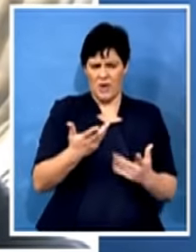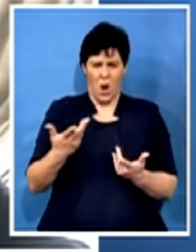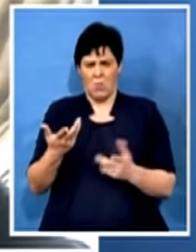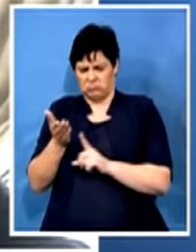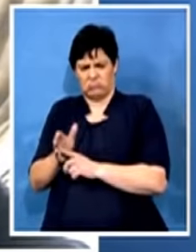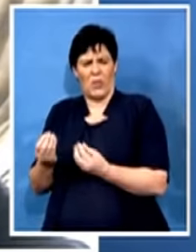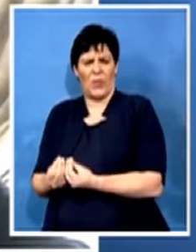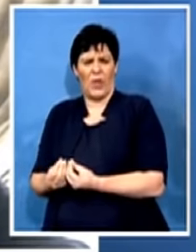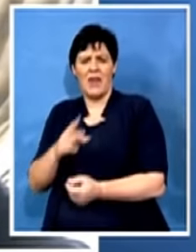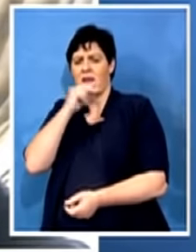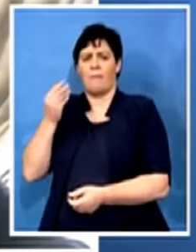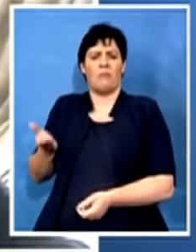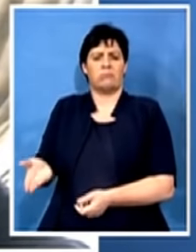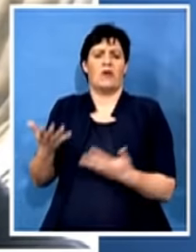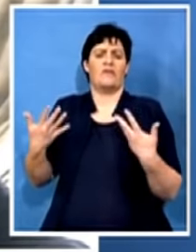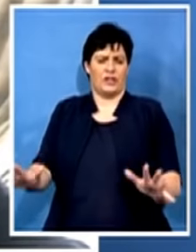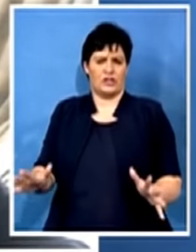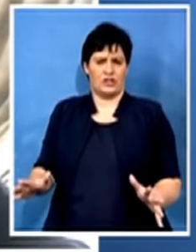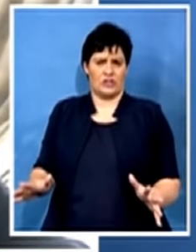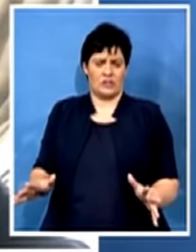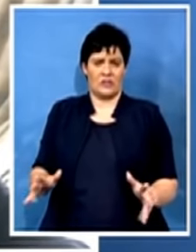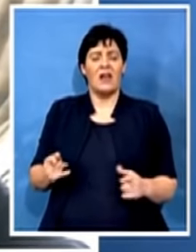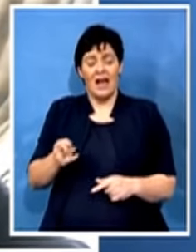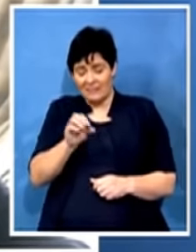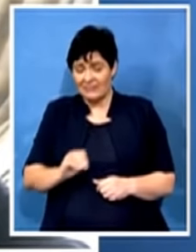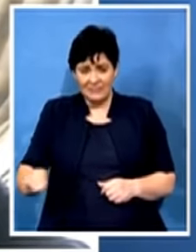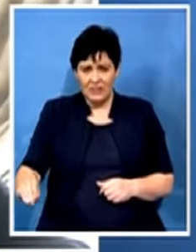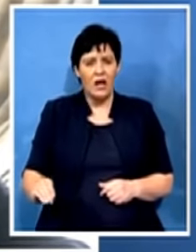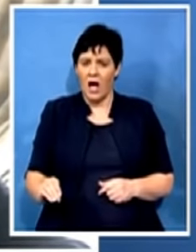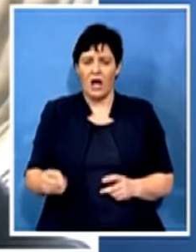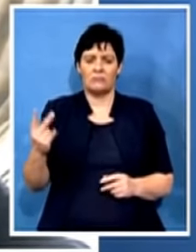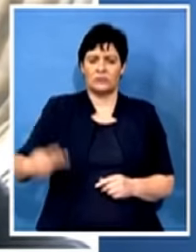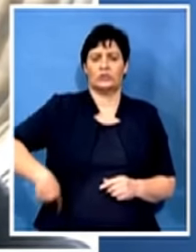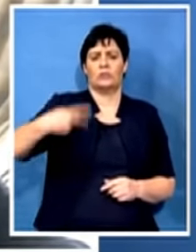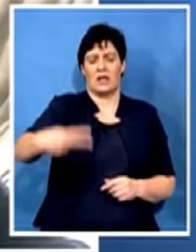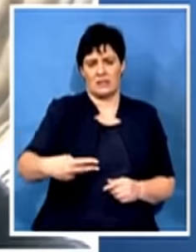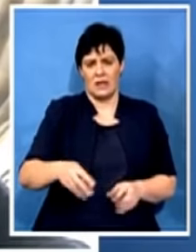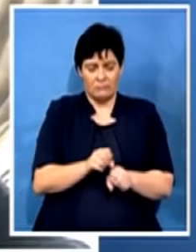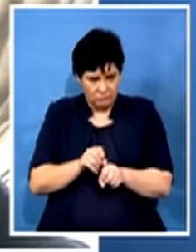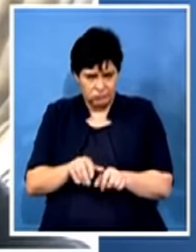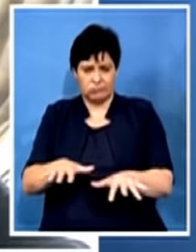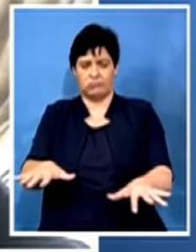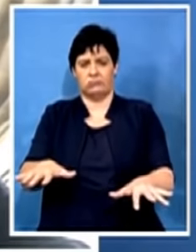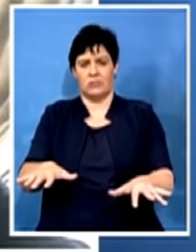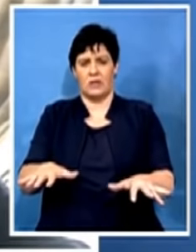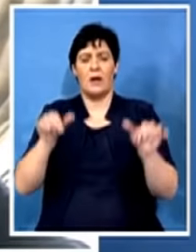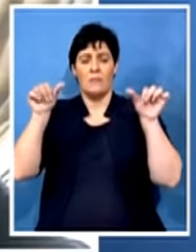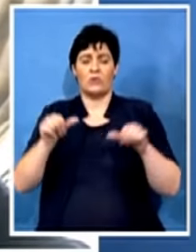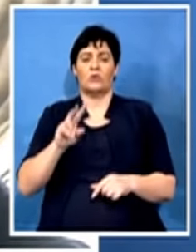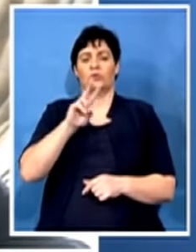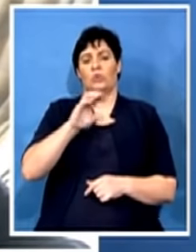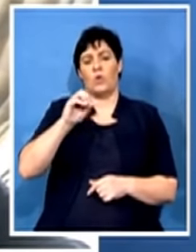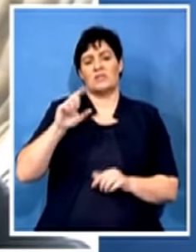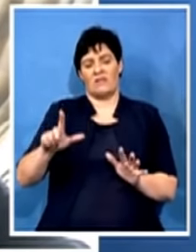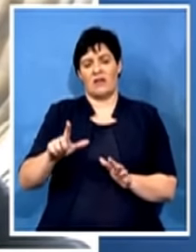rich history of the ANC Youth League has been duplicated and disseminated post the 2007 Bulogwana Conference of the ANC and post